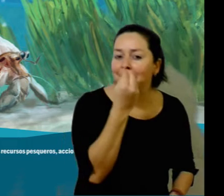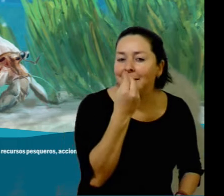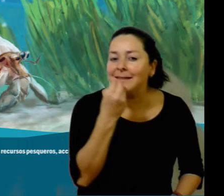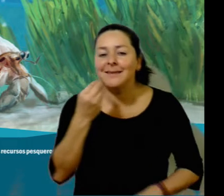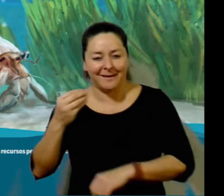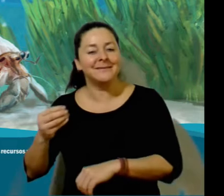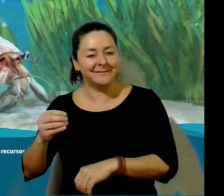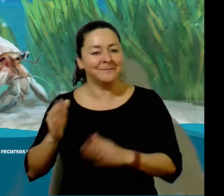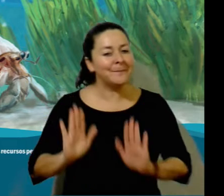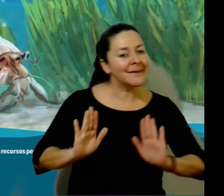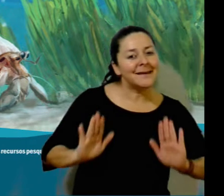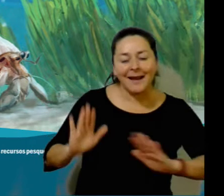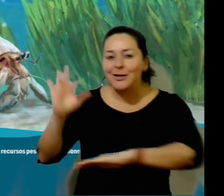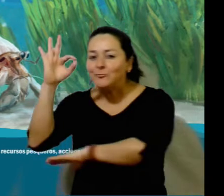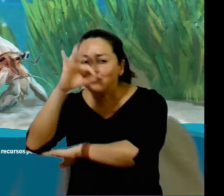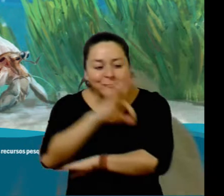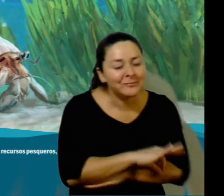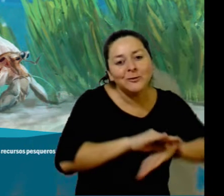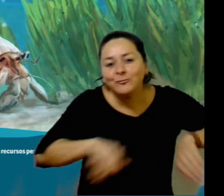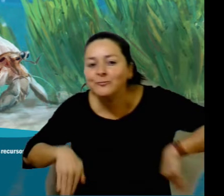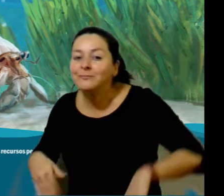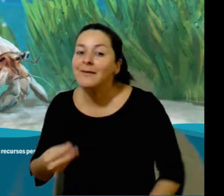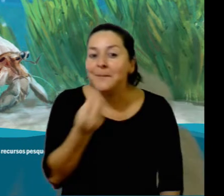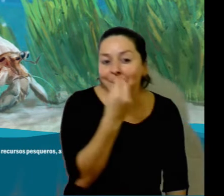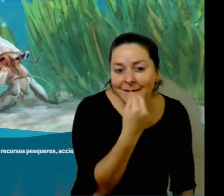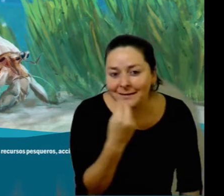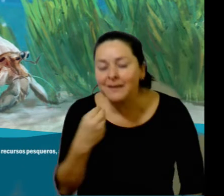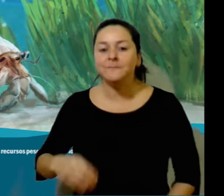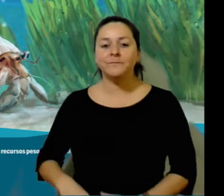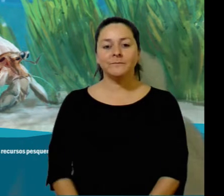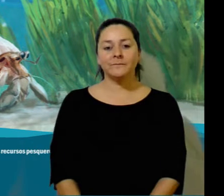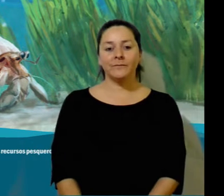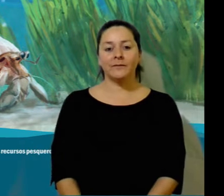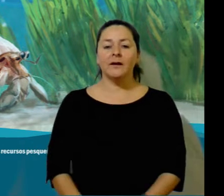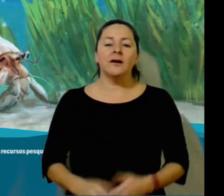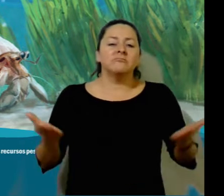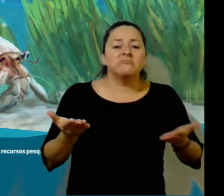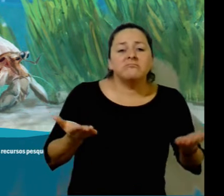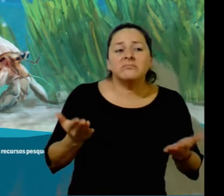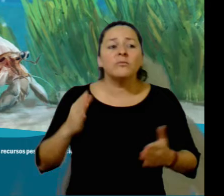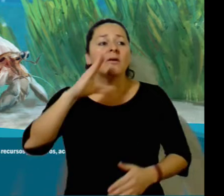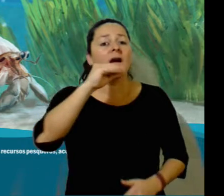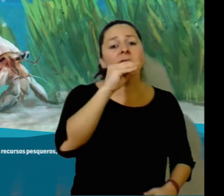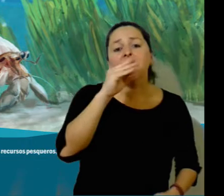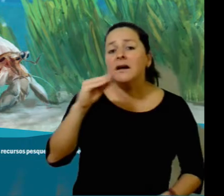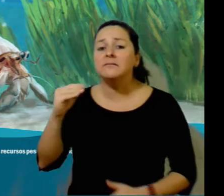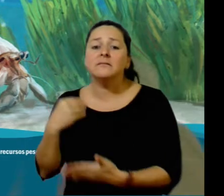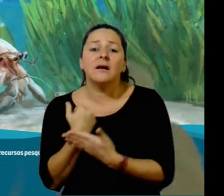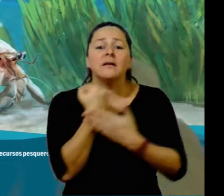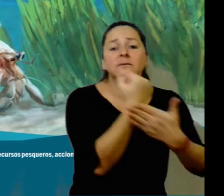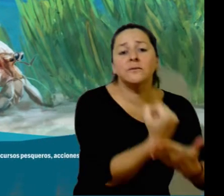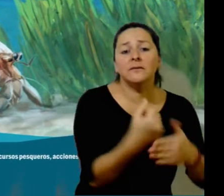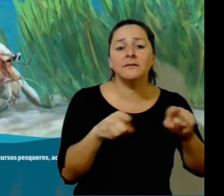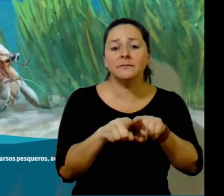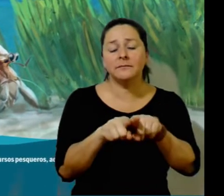During the wait, the turtles feed, swim, and talk about how they can help their sister. Maybe they can help her